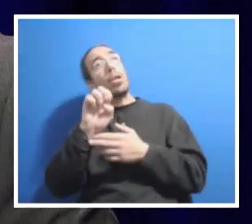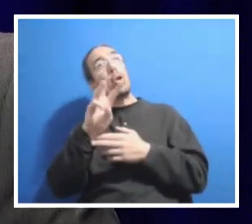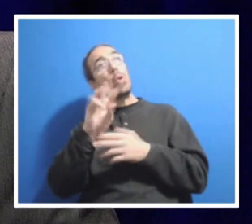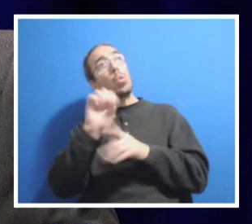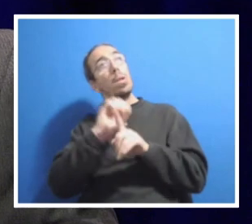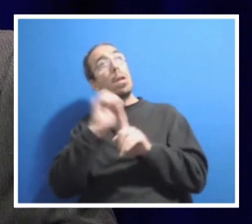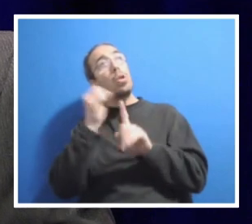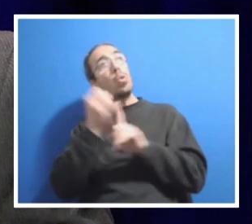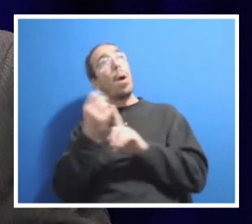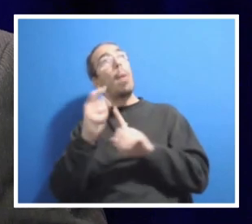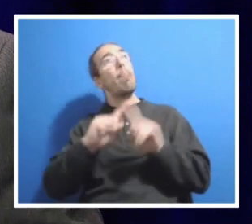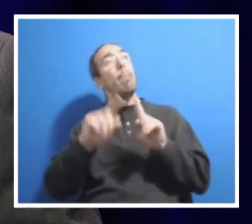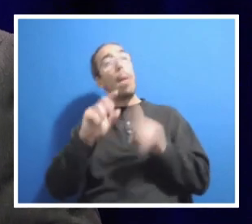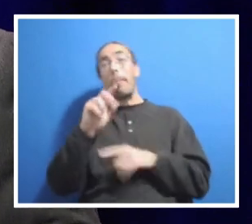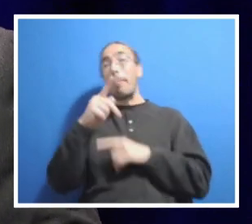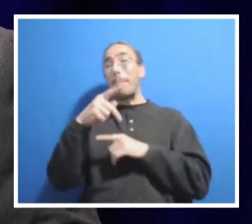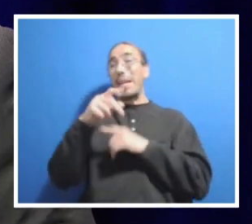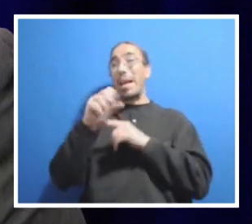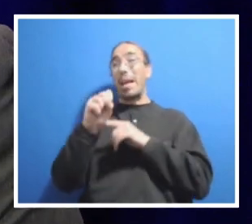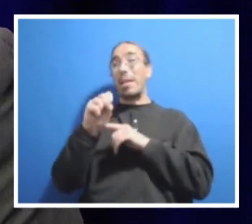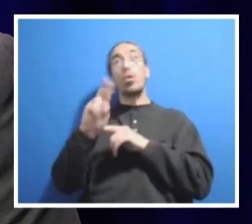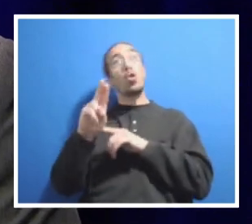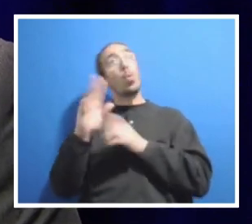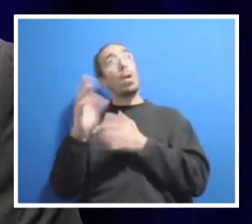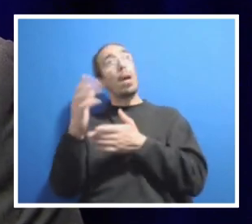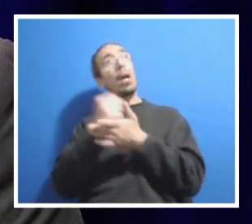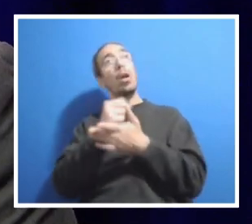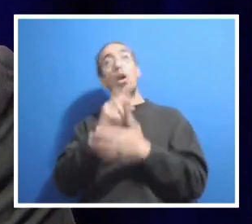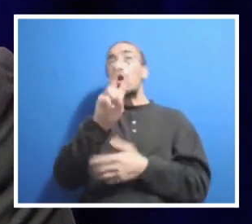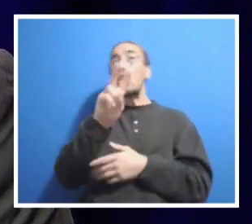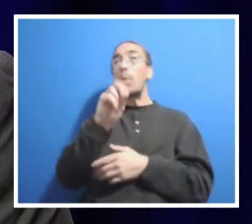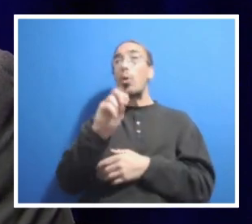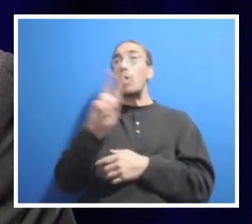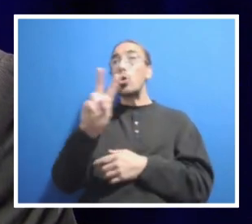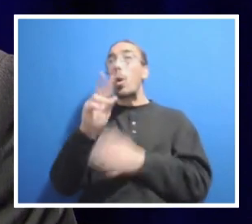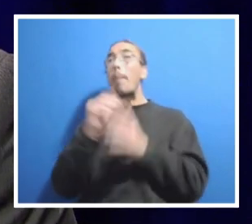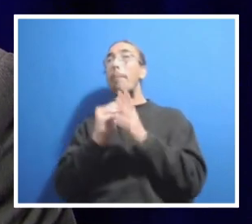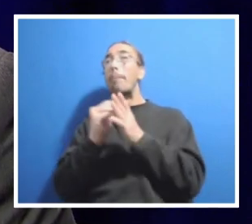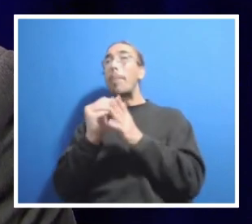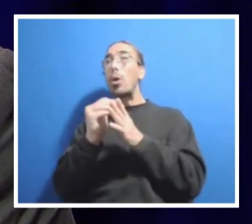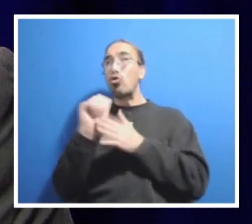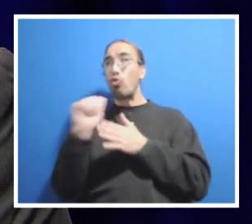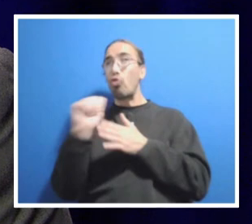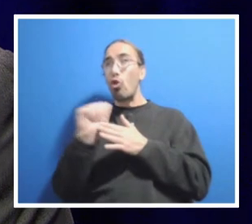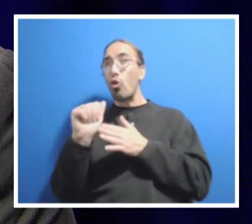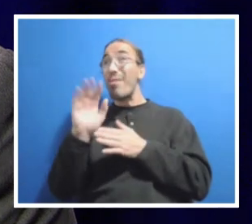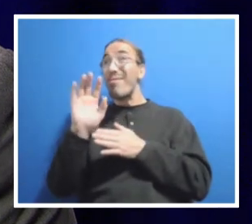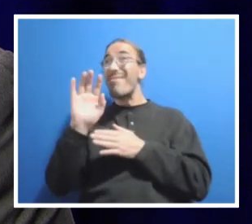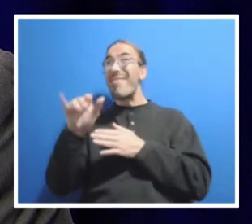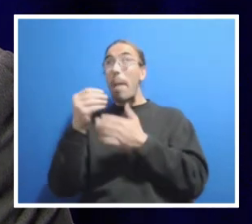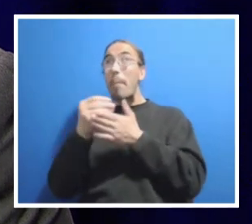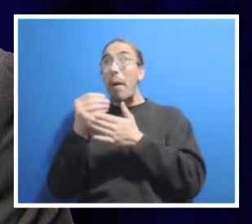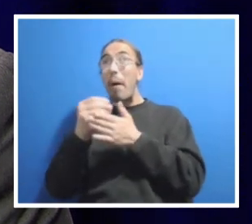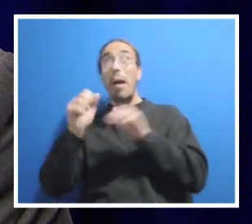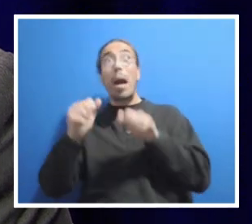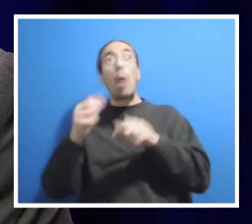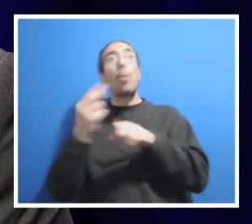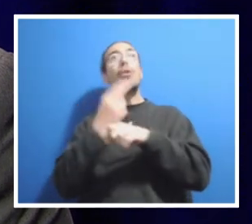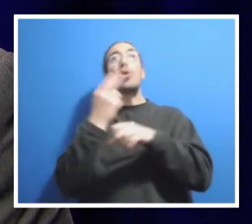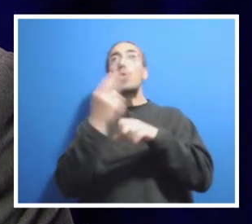that we raised $2.2 billion. Why can't some of that money be used to offset the deficit?